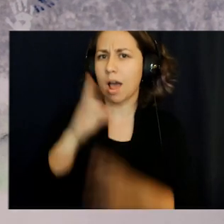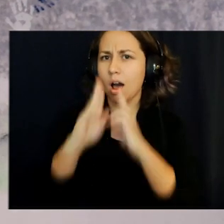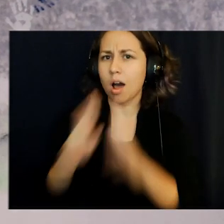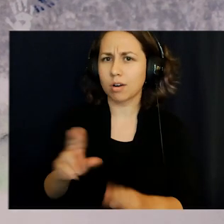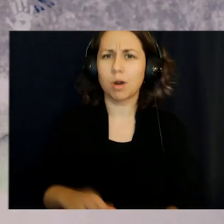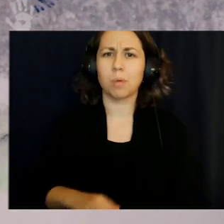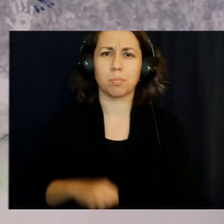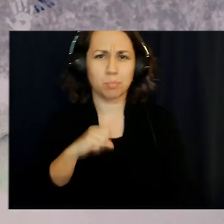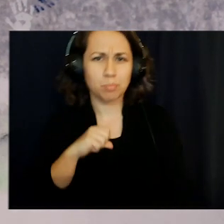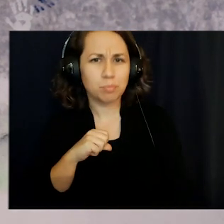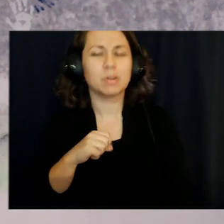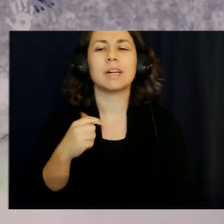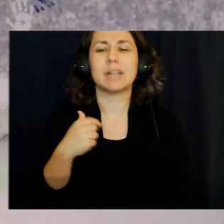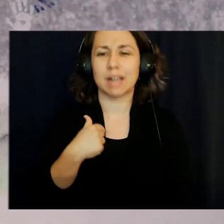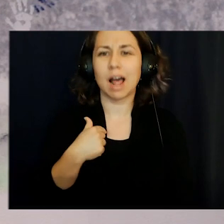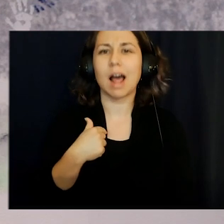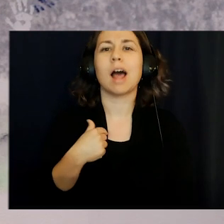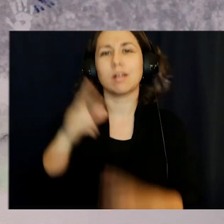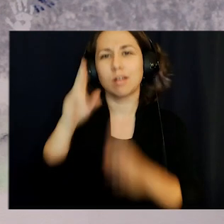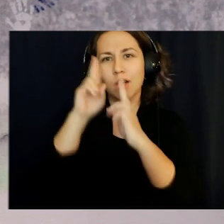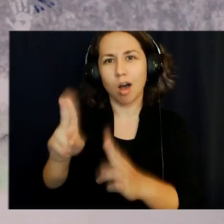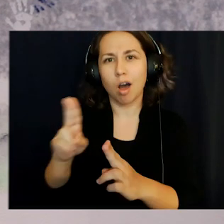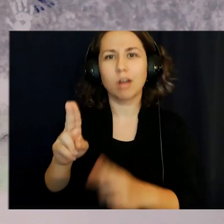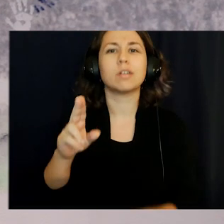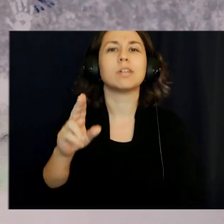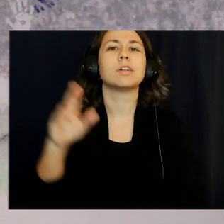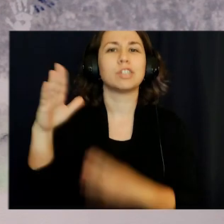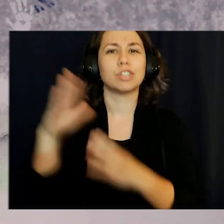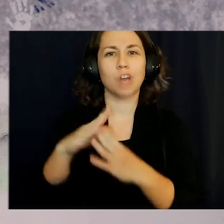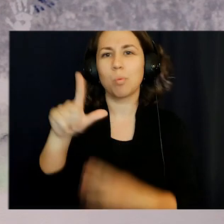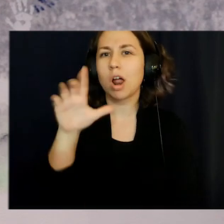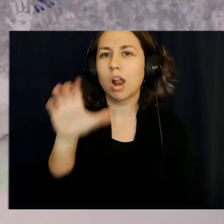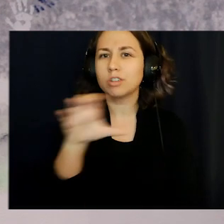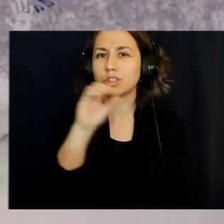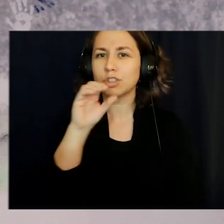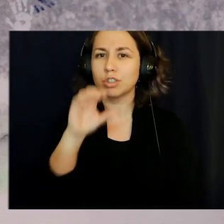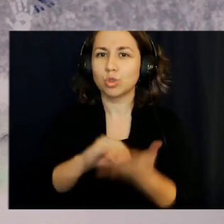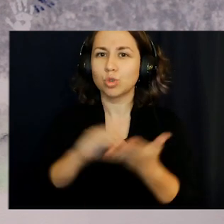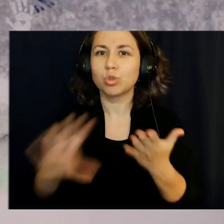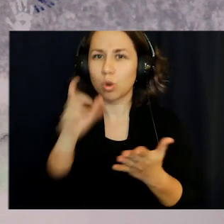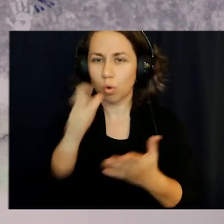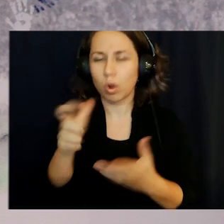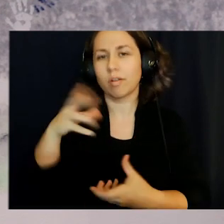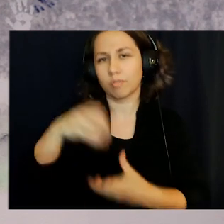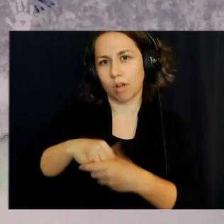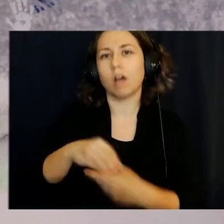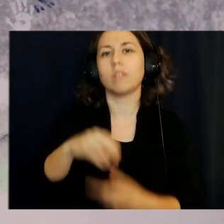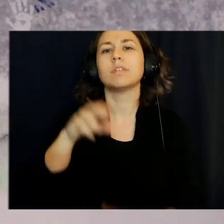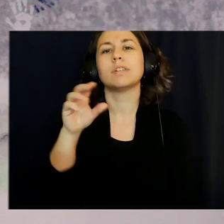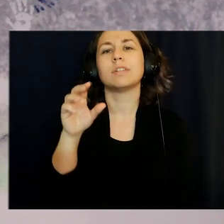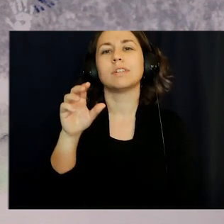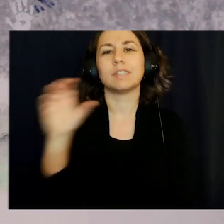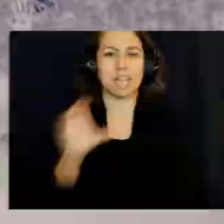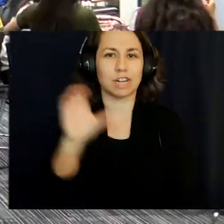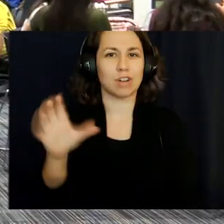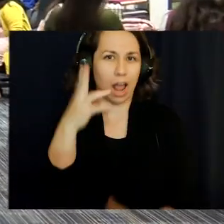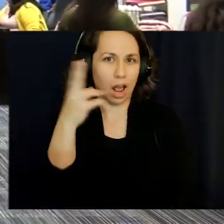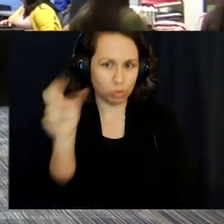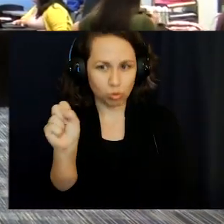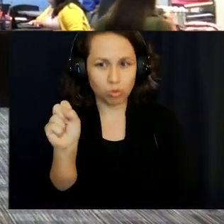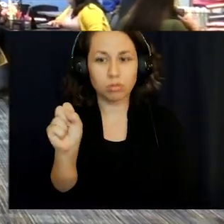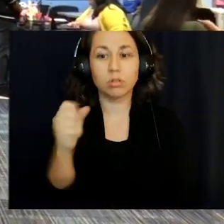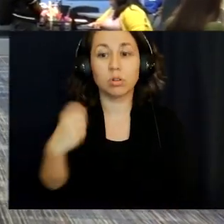privilege to recognize all Centurions who are among the top 100 students in Santa Ana Unified School District.